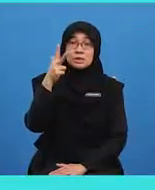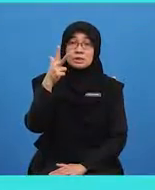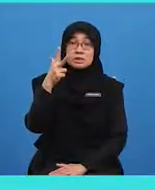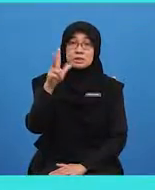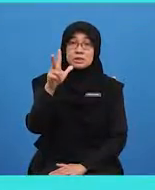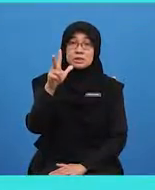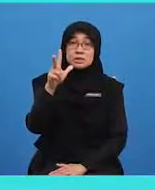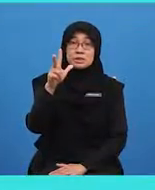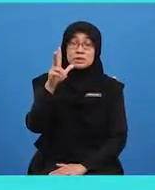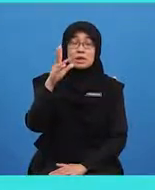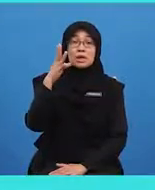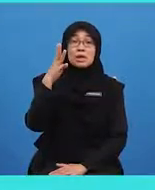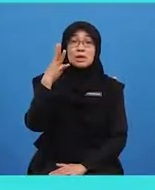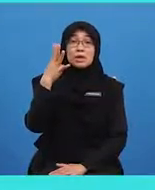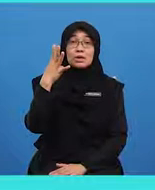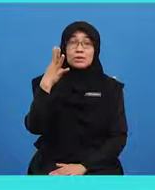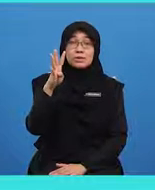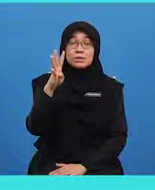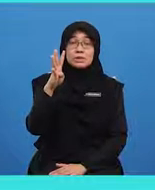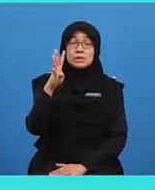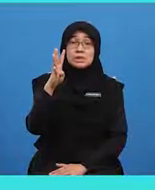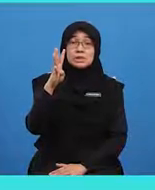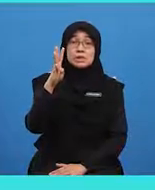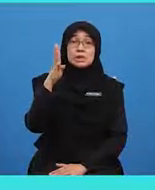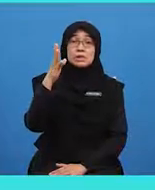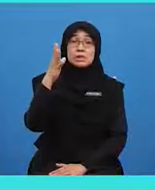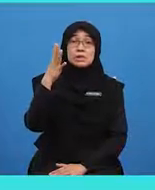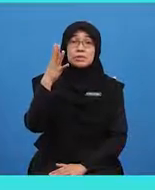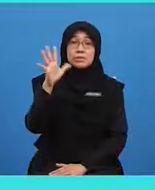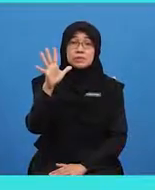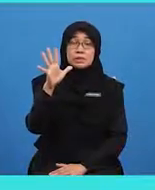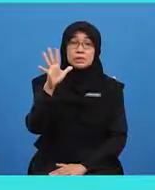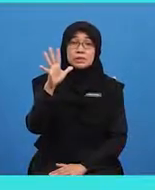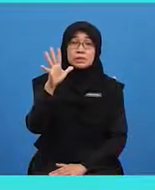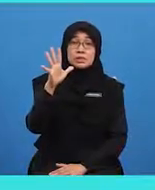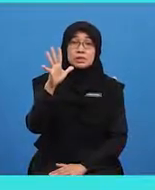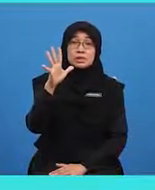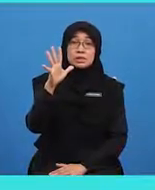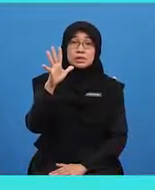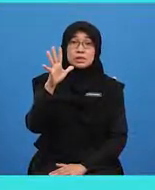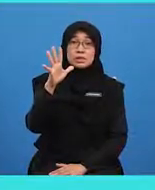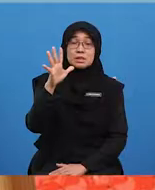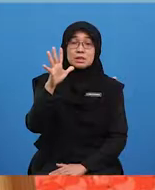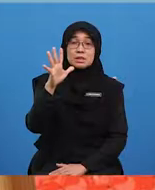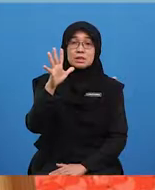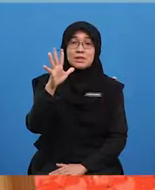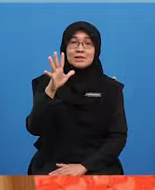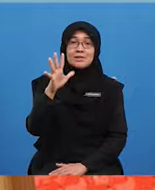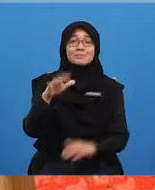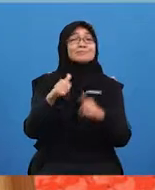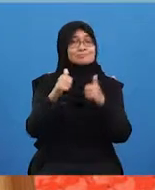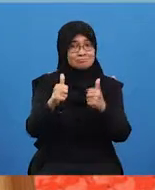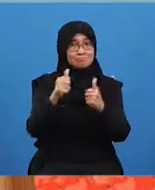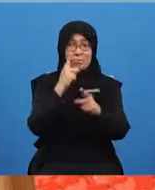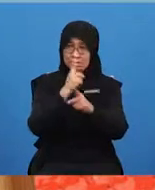13, 14, 14, 15, Well done!